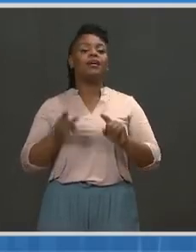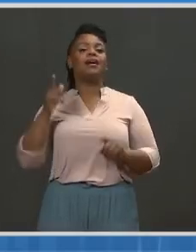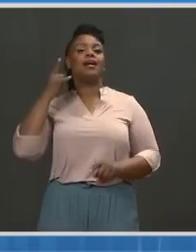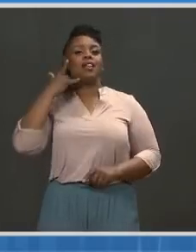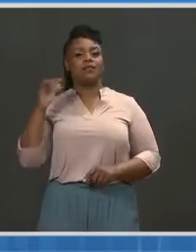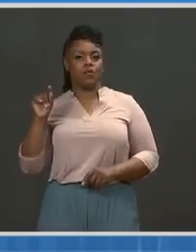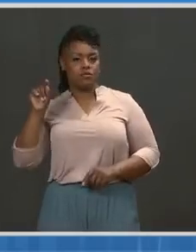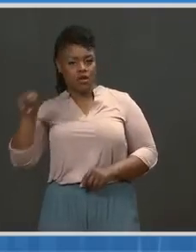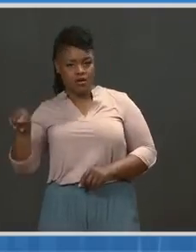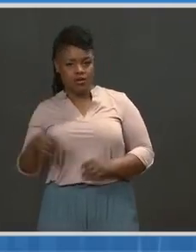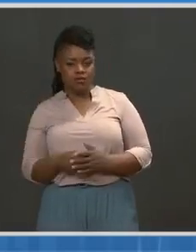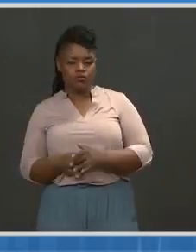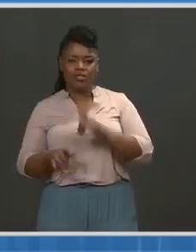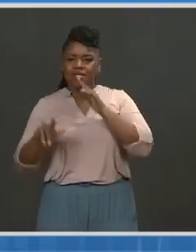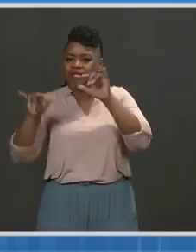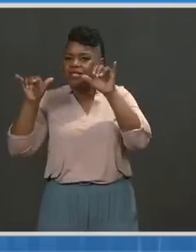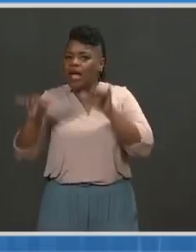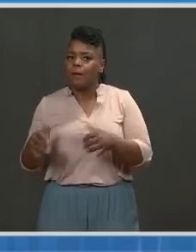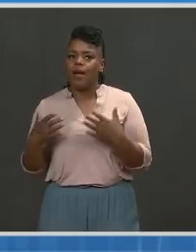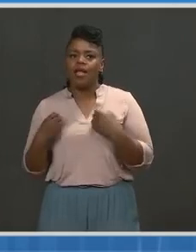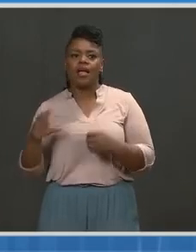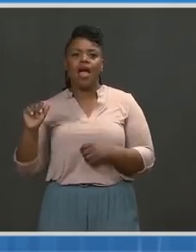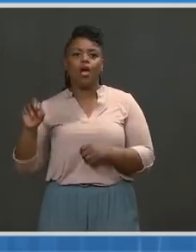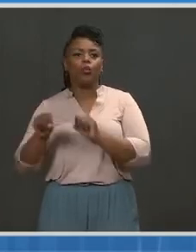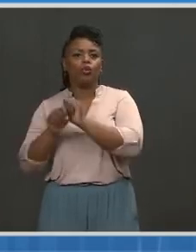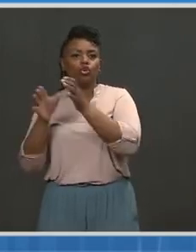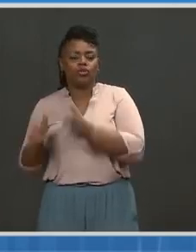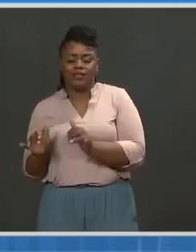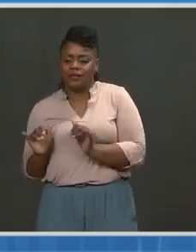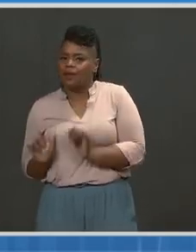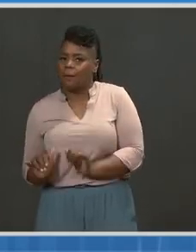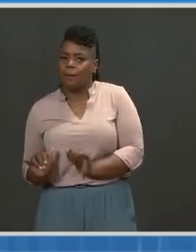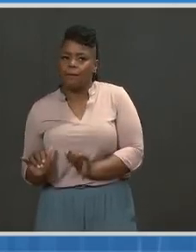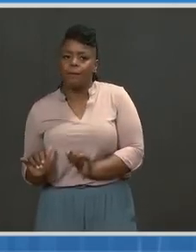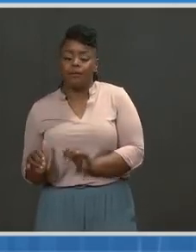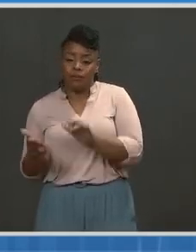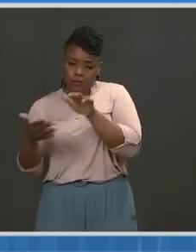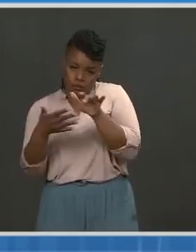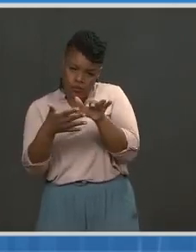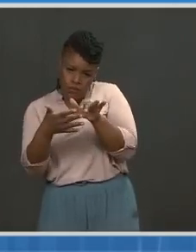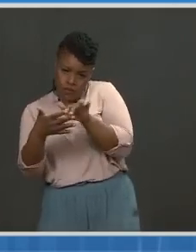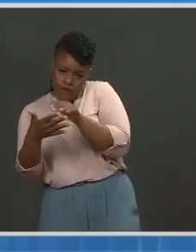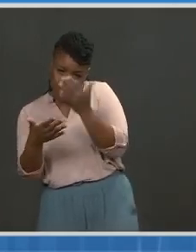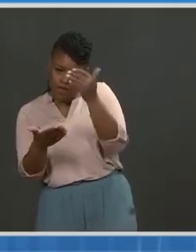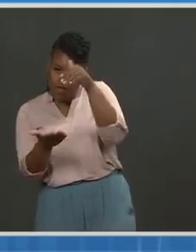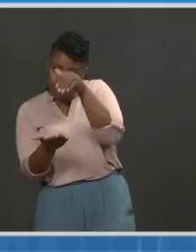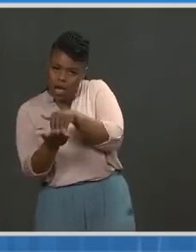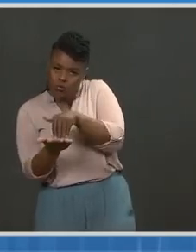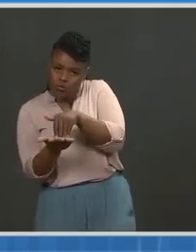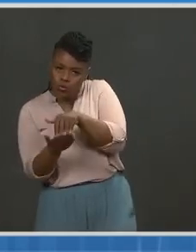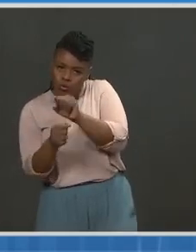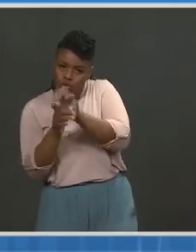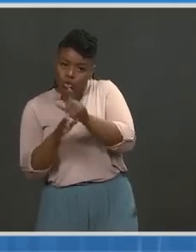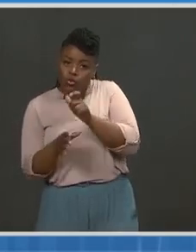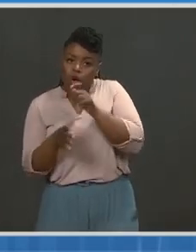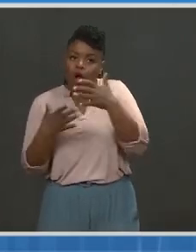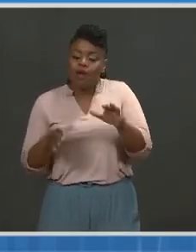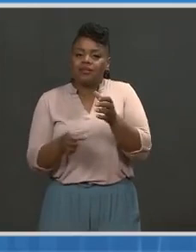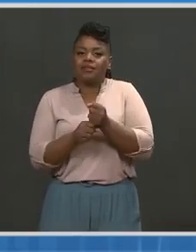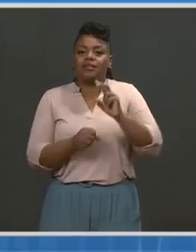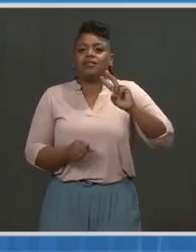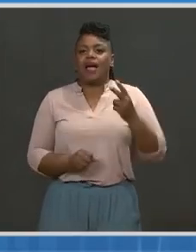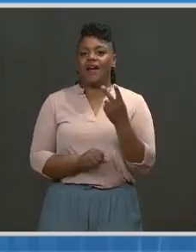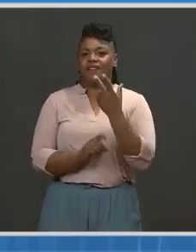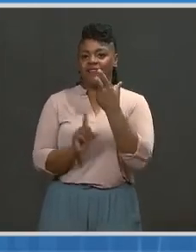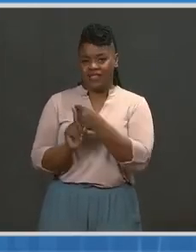from California also in healthcare workers that showed among almost 15,000 workers who received